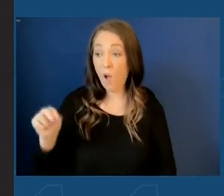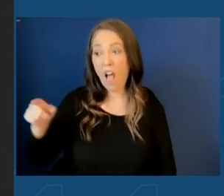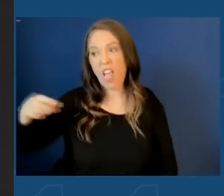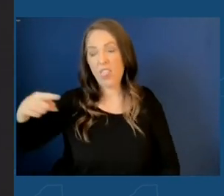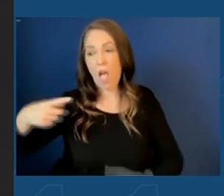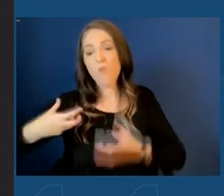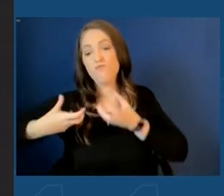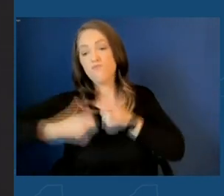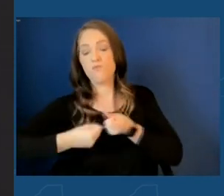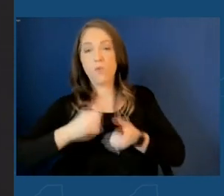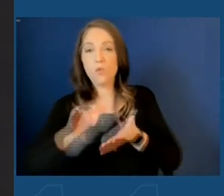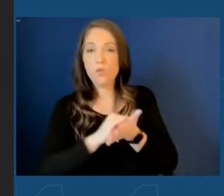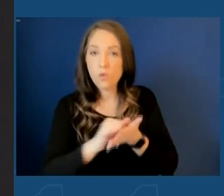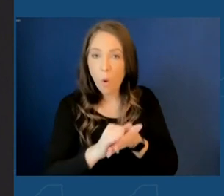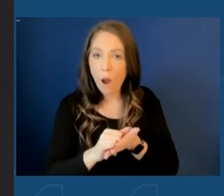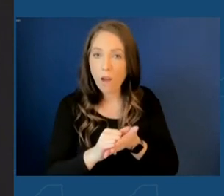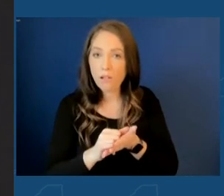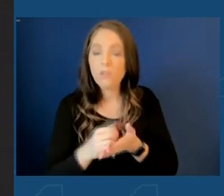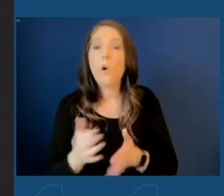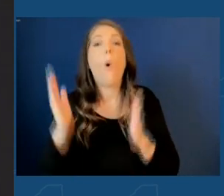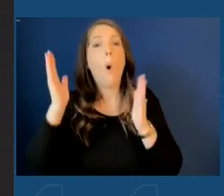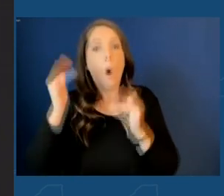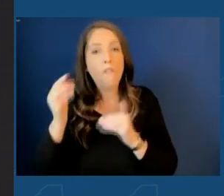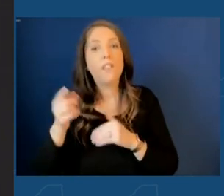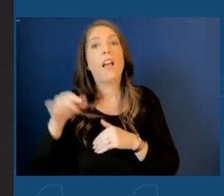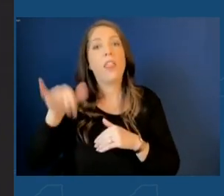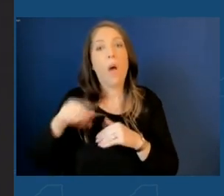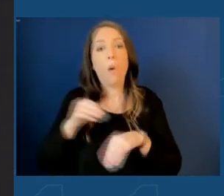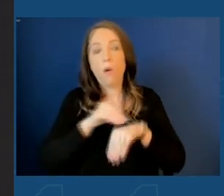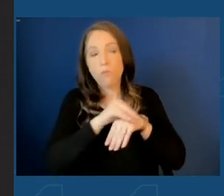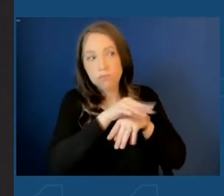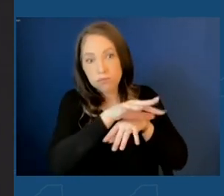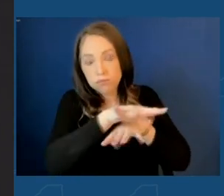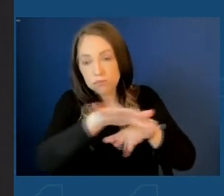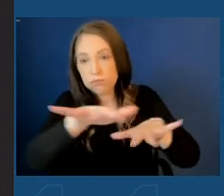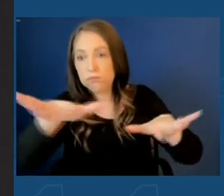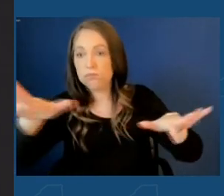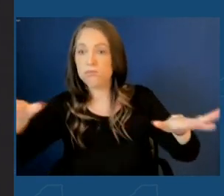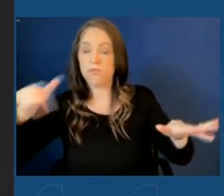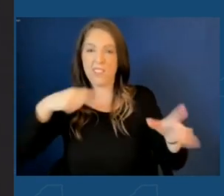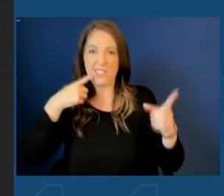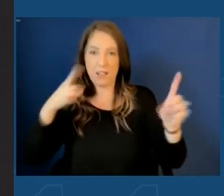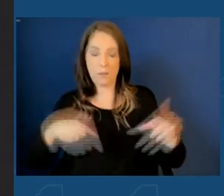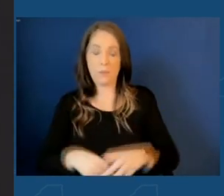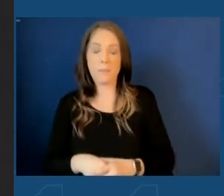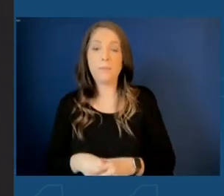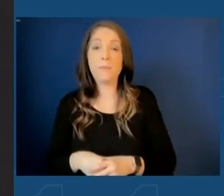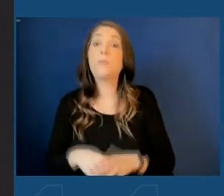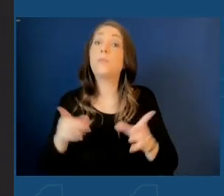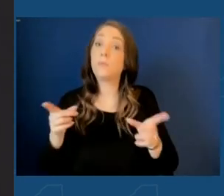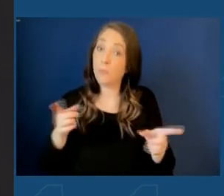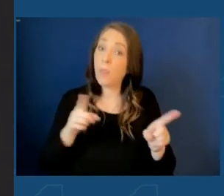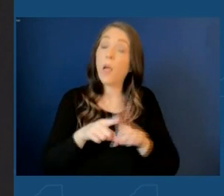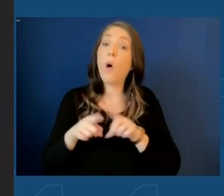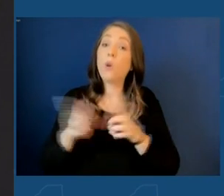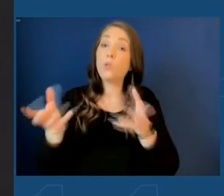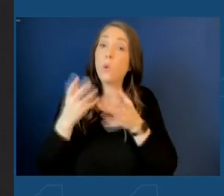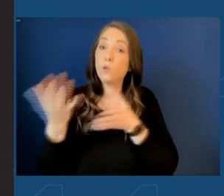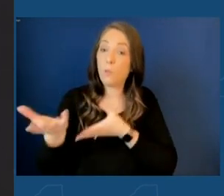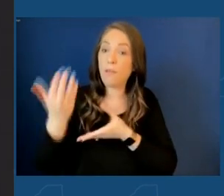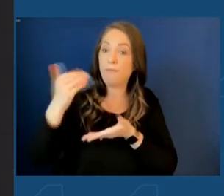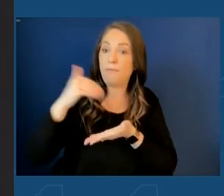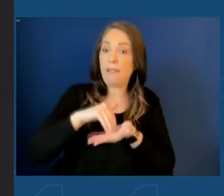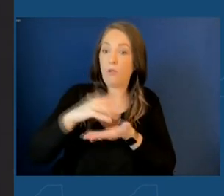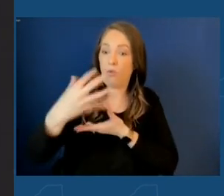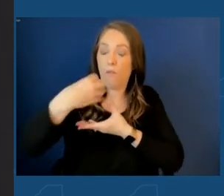foster their desire to come here as well. That is the ripple effect of this announcement. Because they'll also want to be at the epicenter of what were known as